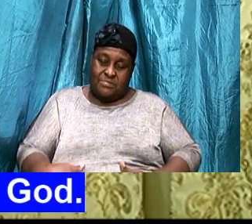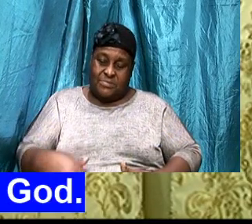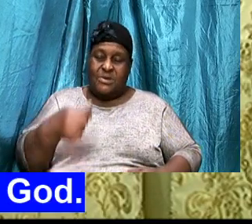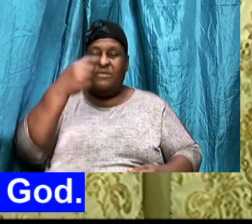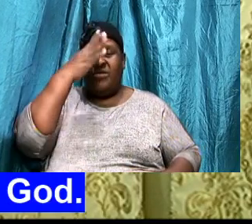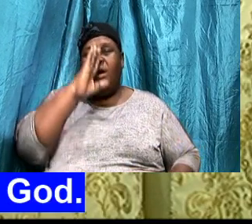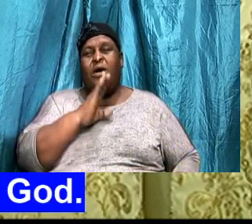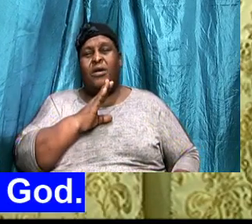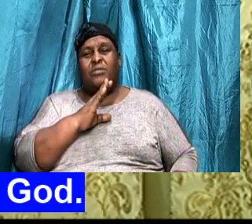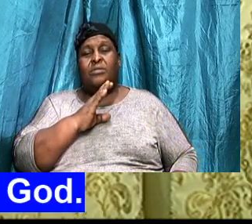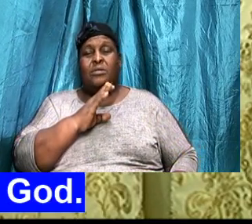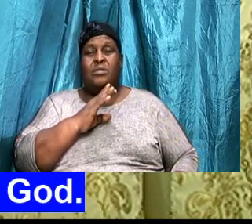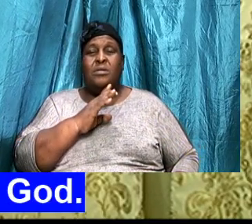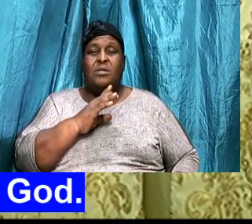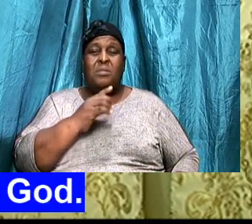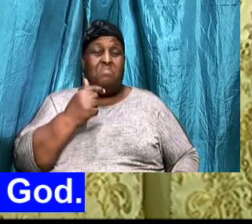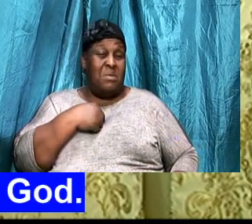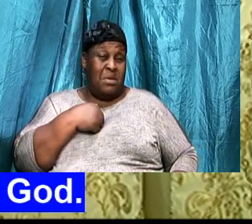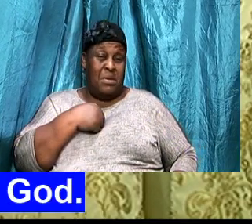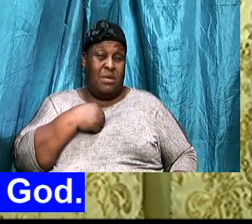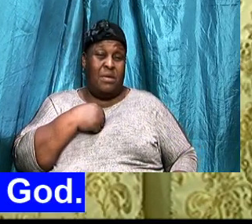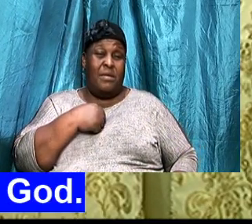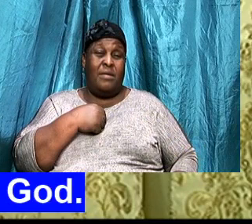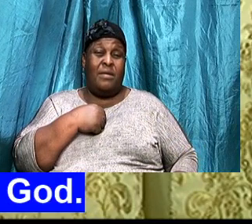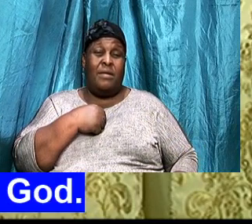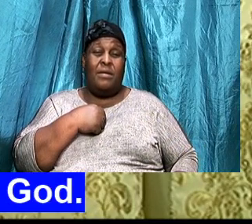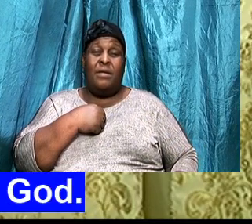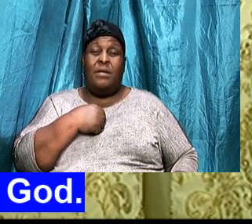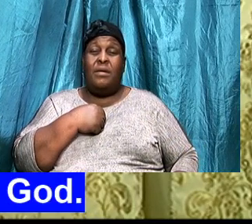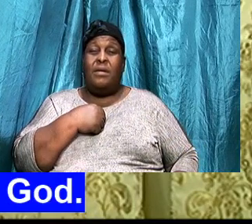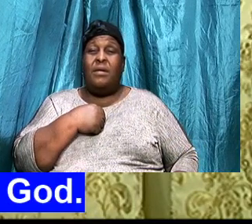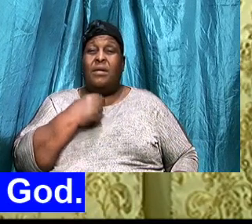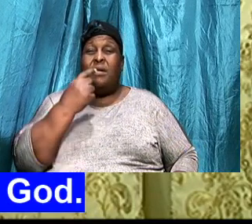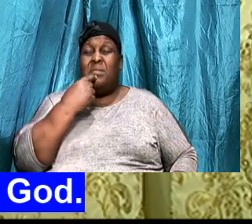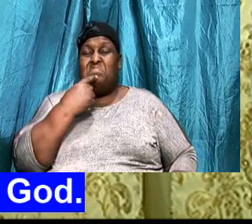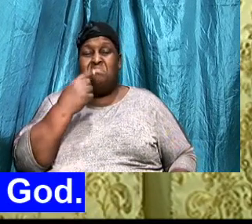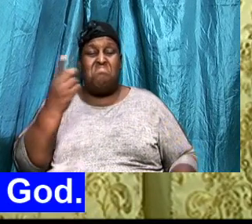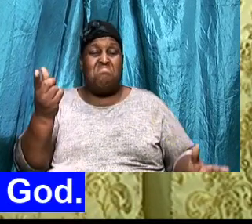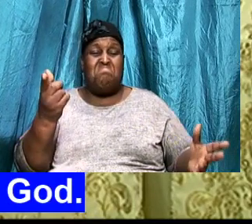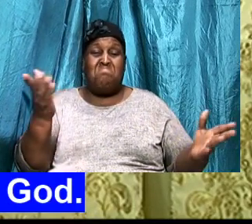am I, You can answer, I am the temple, Of God,